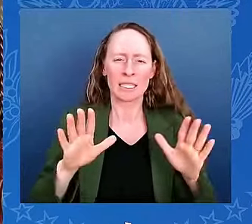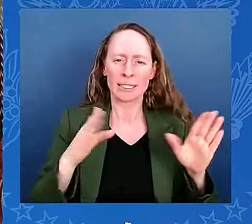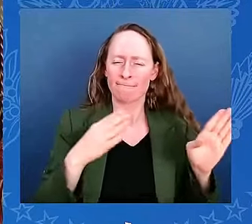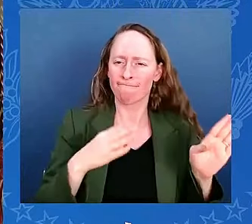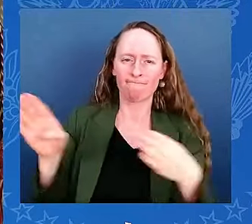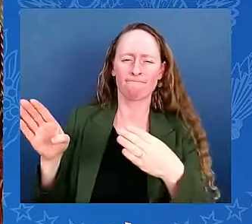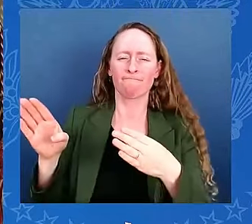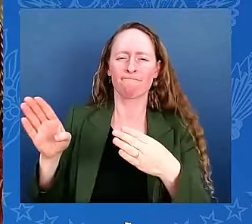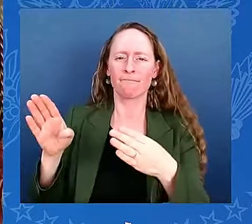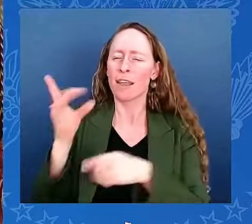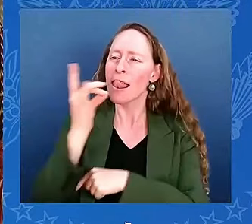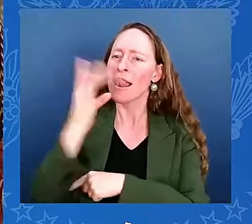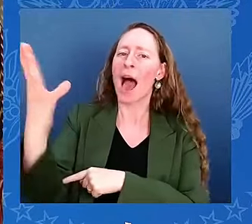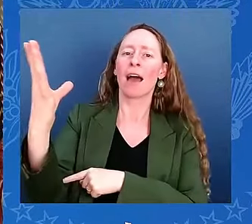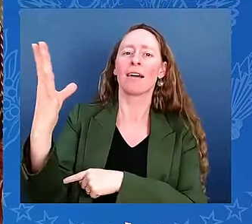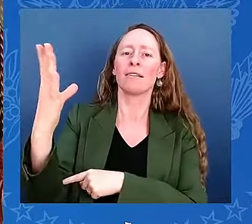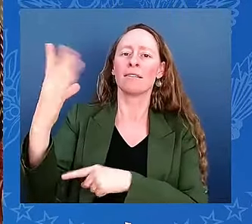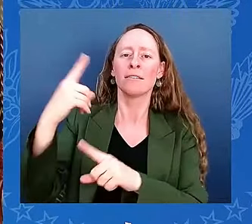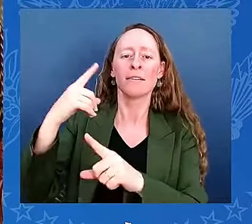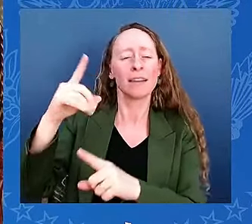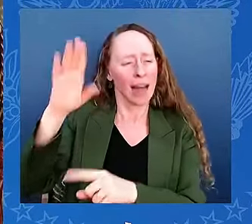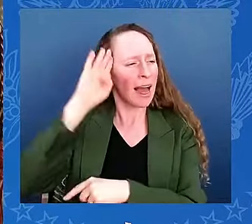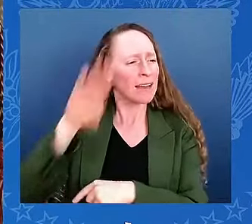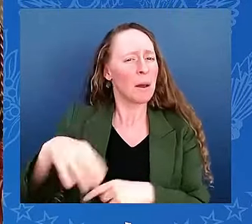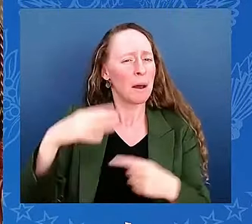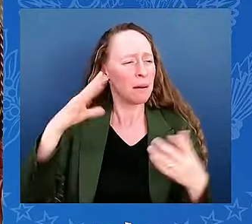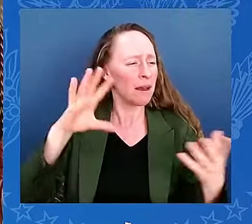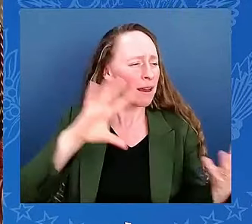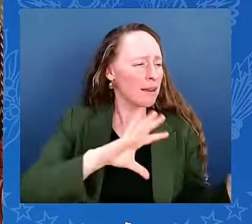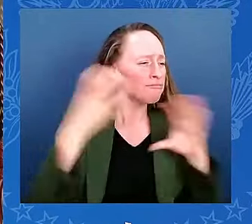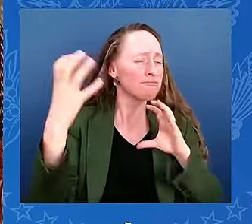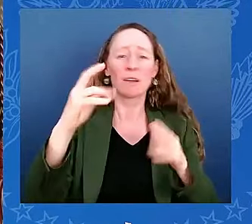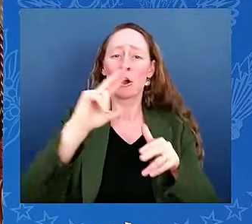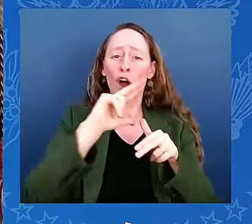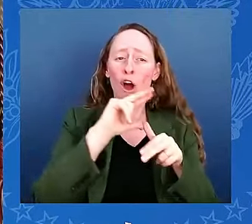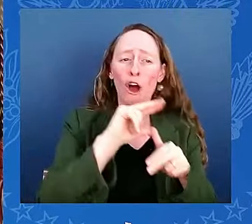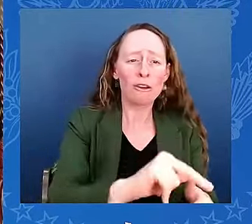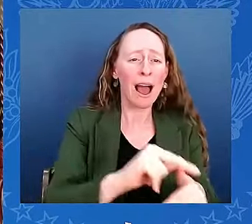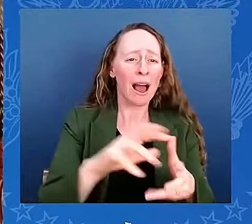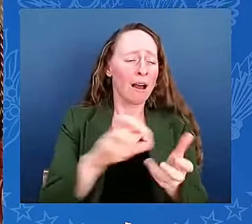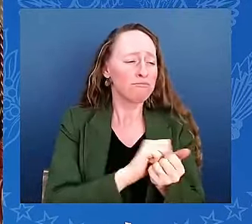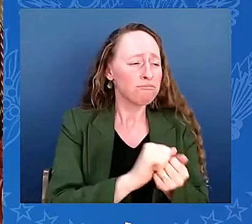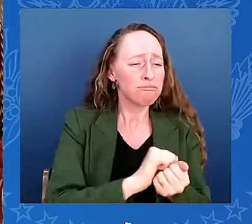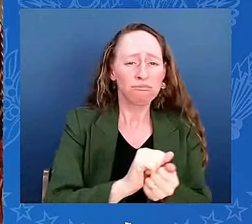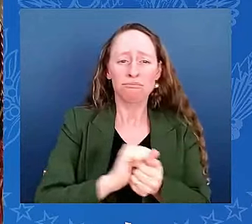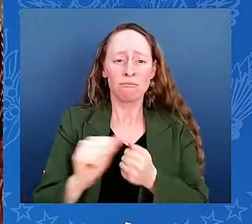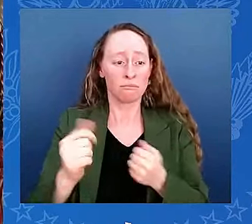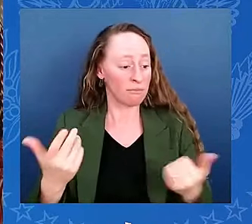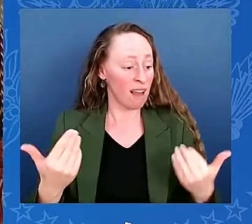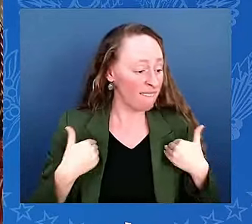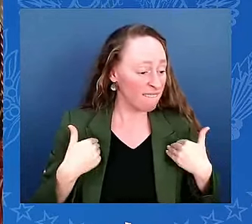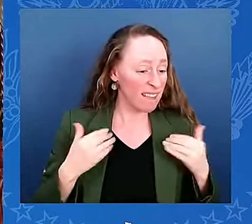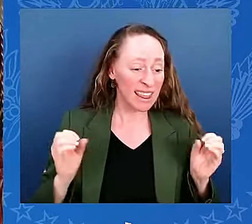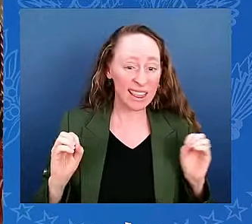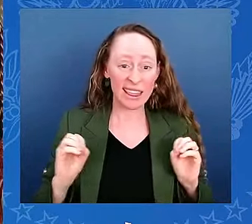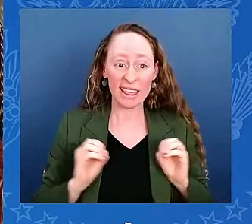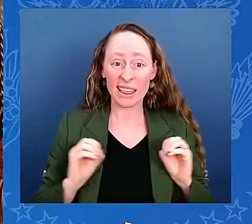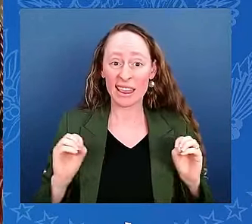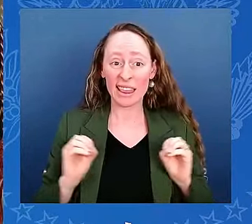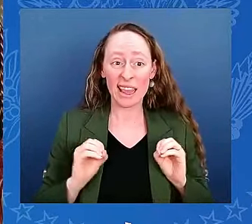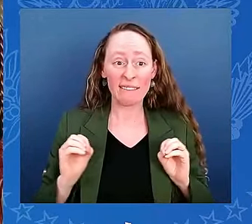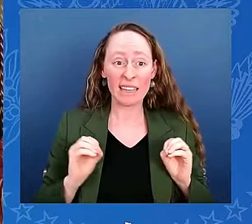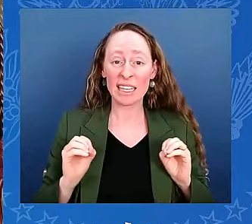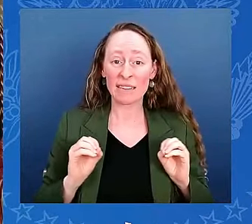bring food to their neighbors. Students who notice lonely classmates and decide to reach out. Parents who are